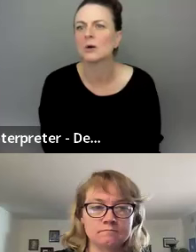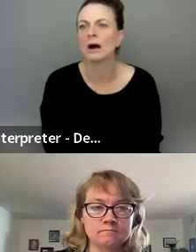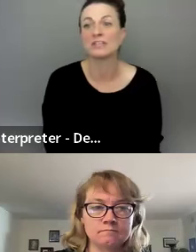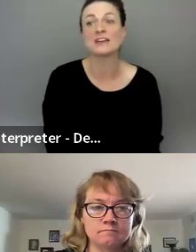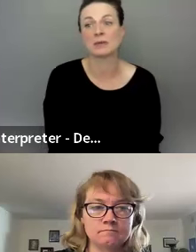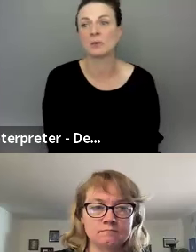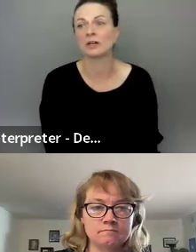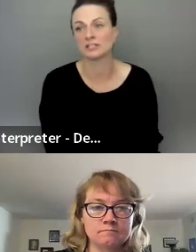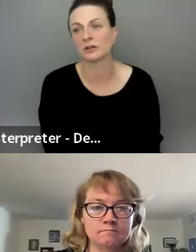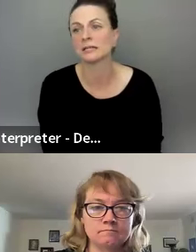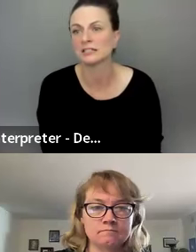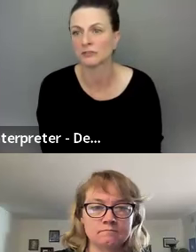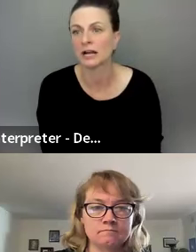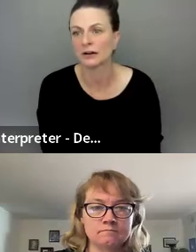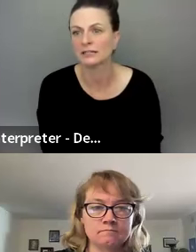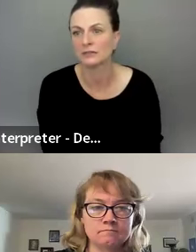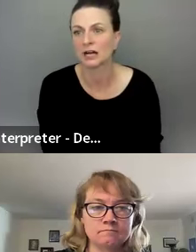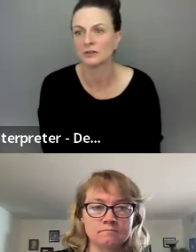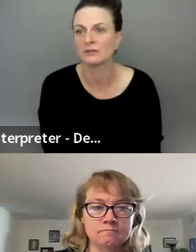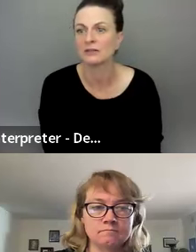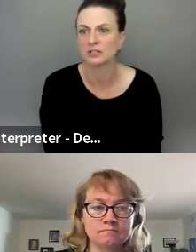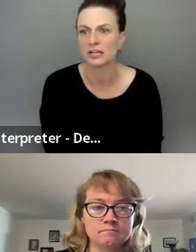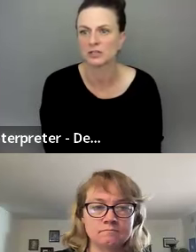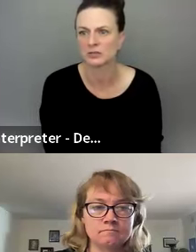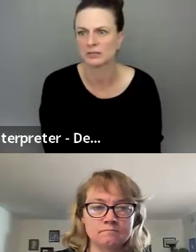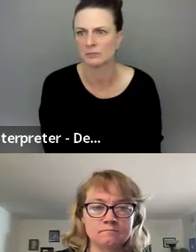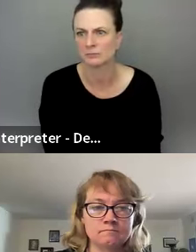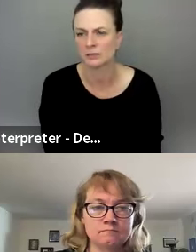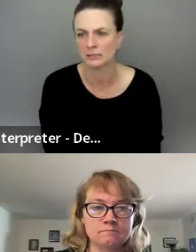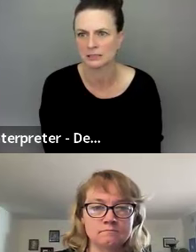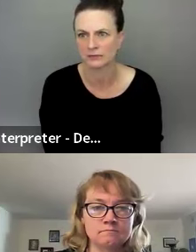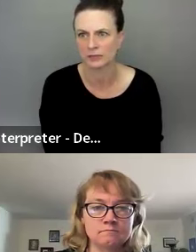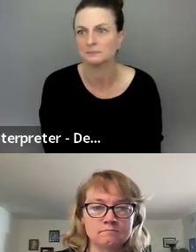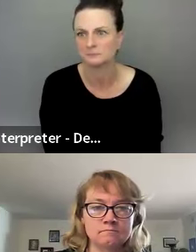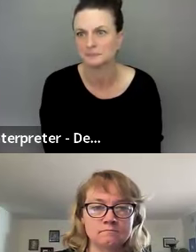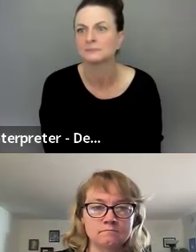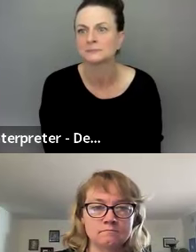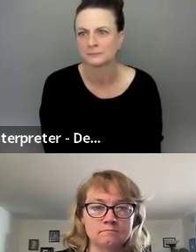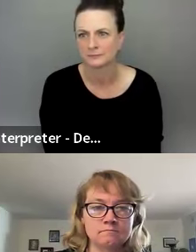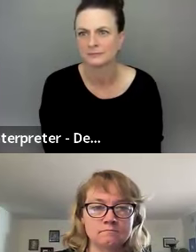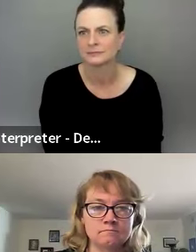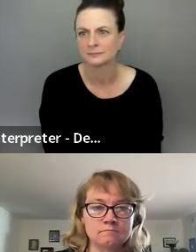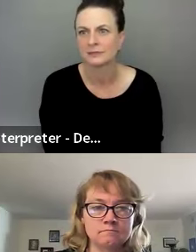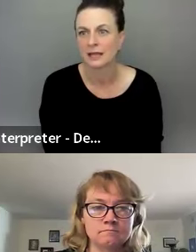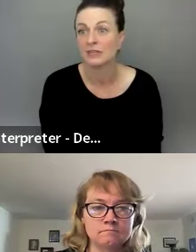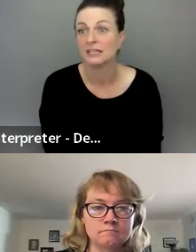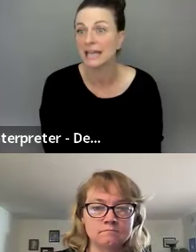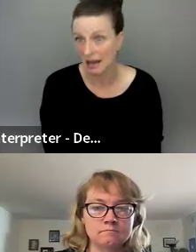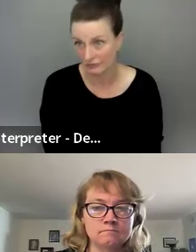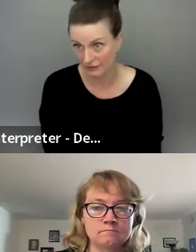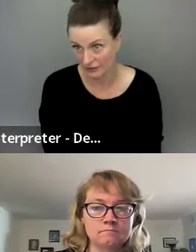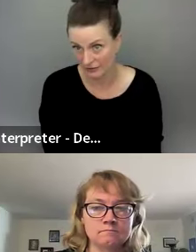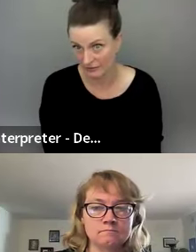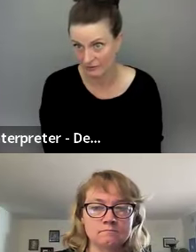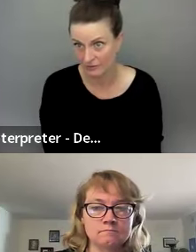So the deaf people are different in different areas of the country. The education system is different. And the